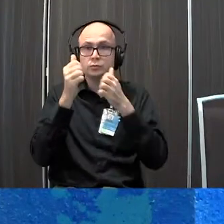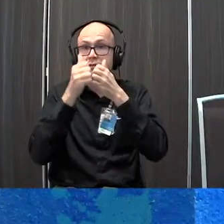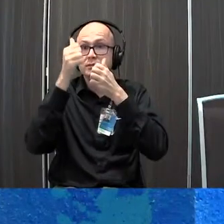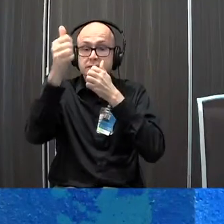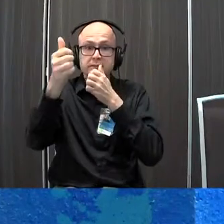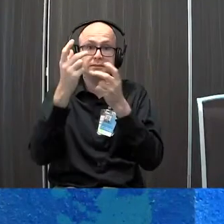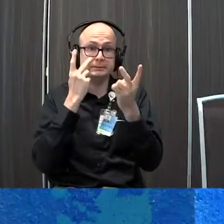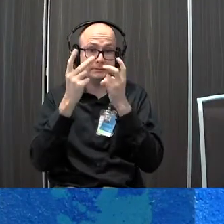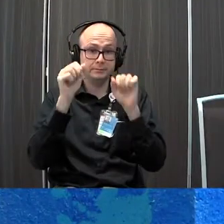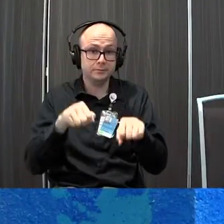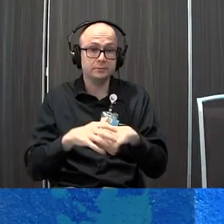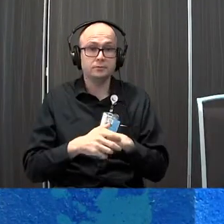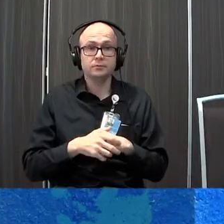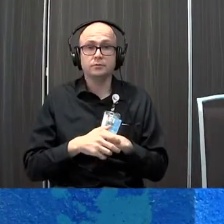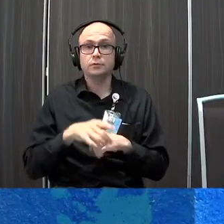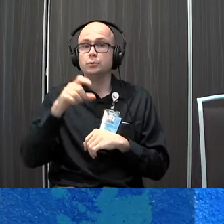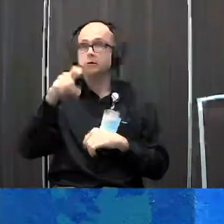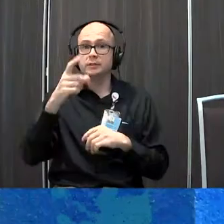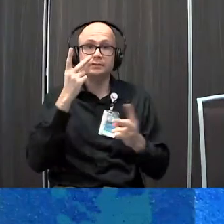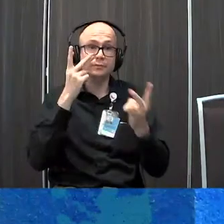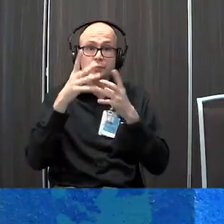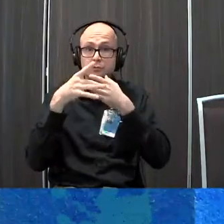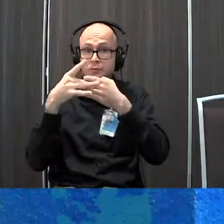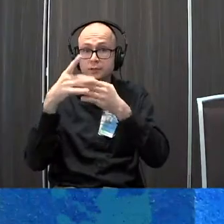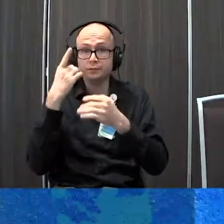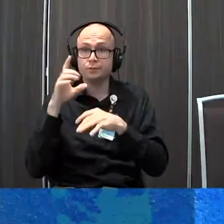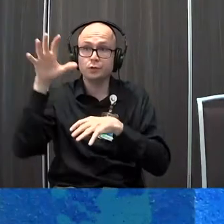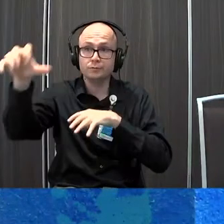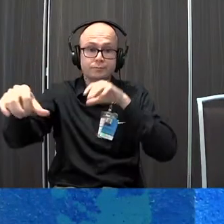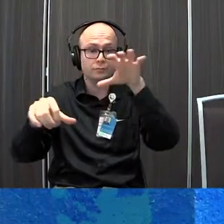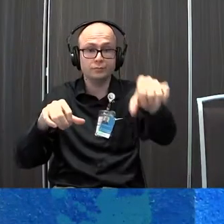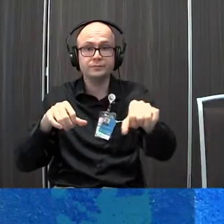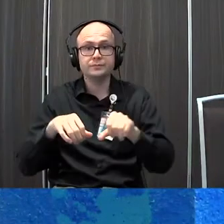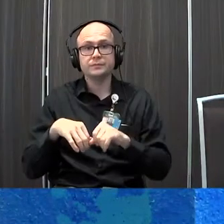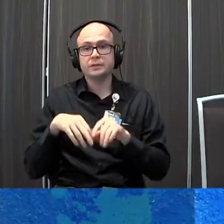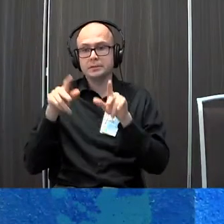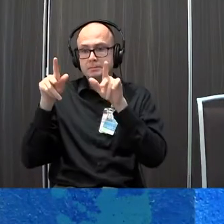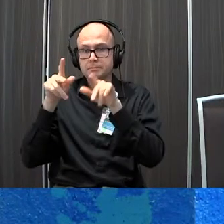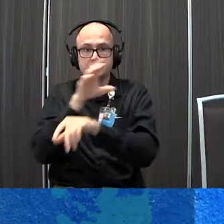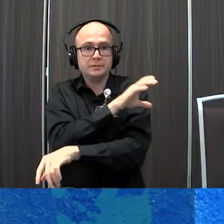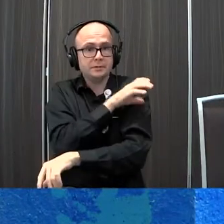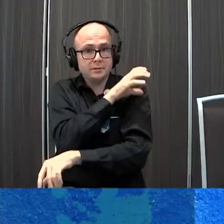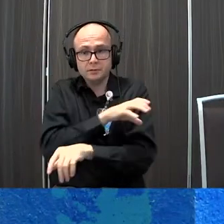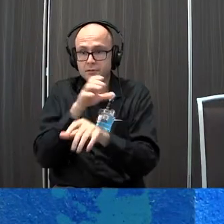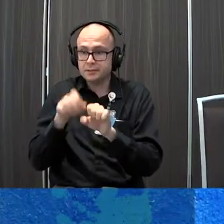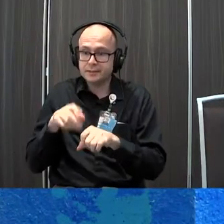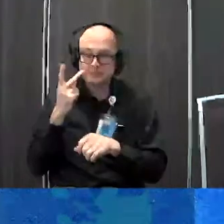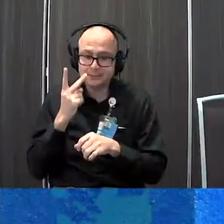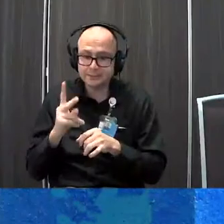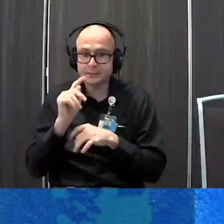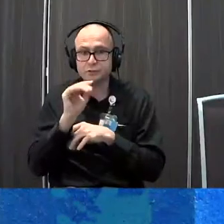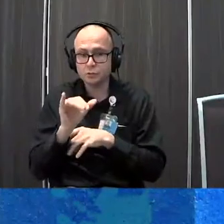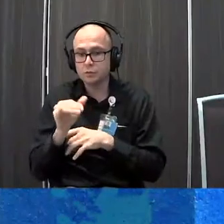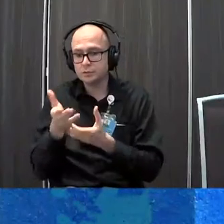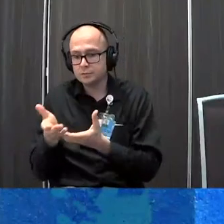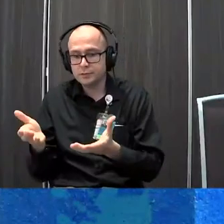able to view? and do they need additional visual guidance for their reach? is the client able to see the device, the toy, the activity, the people